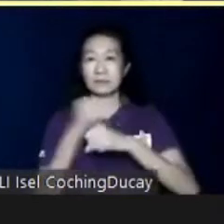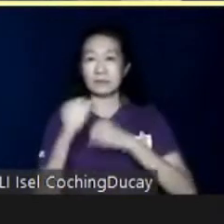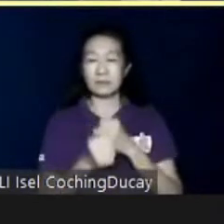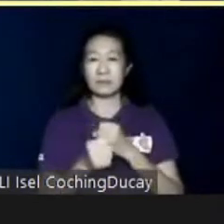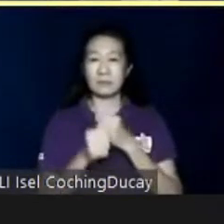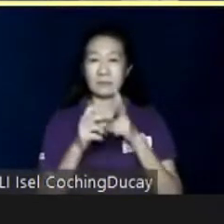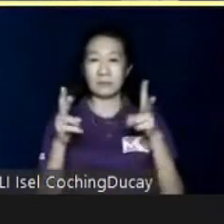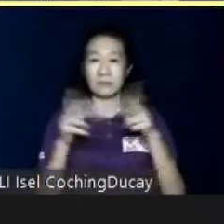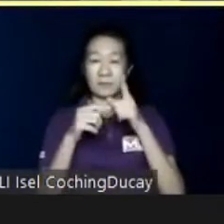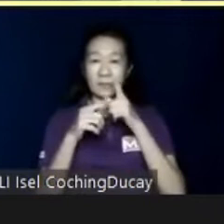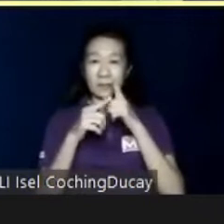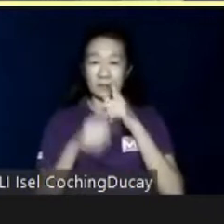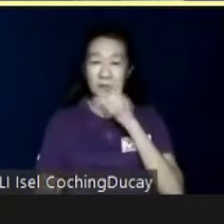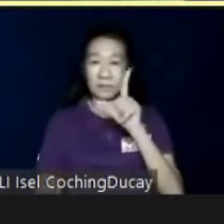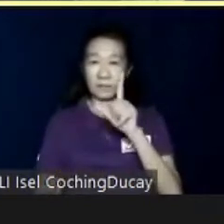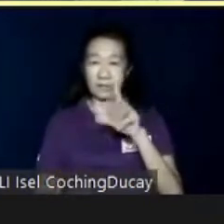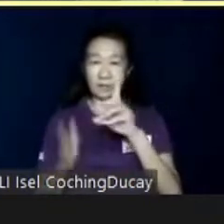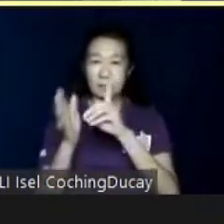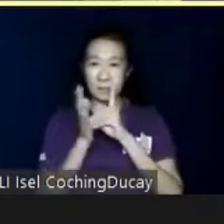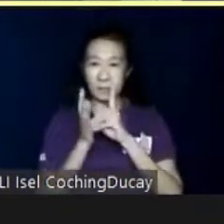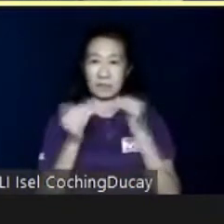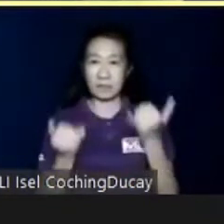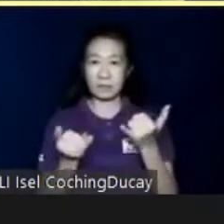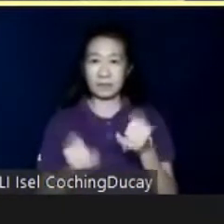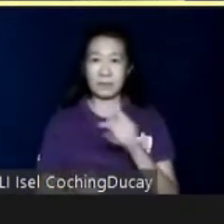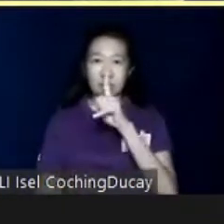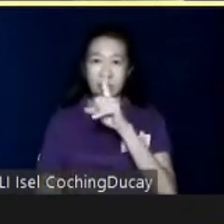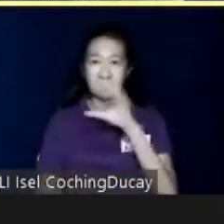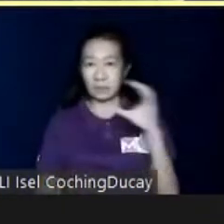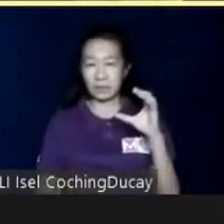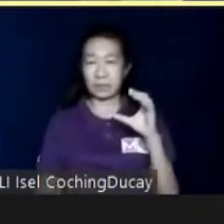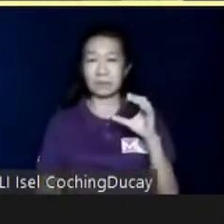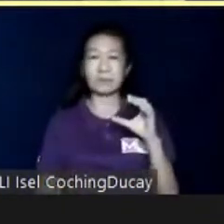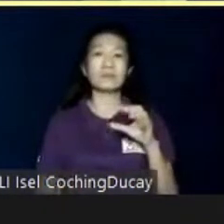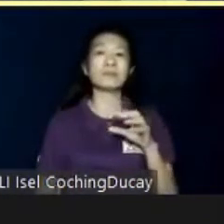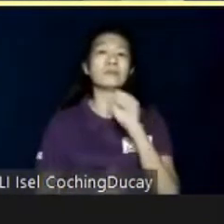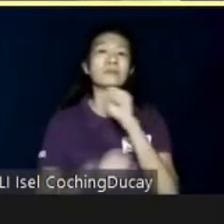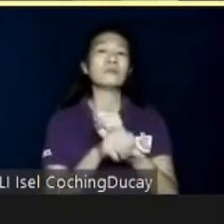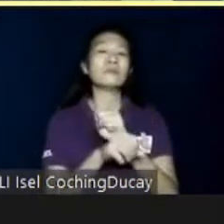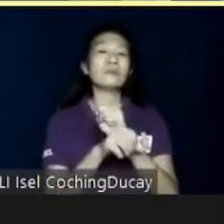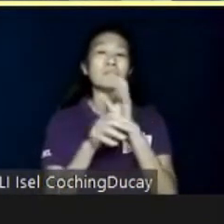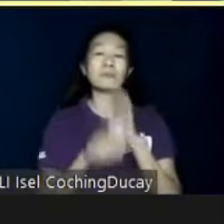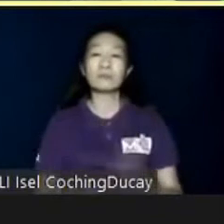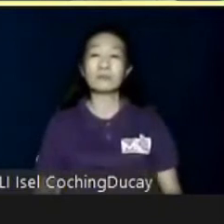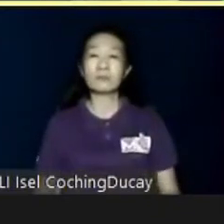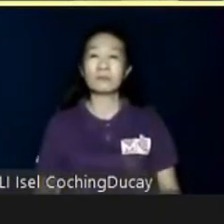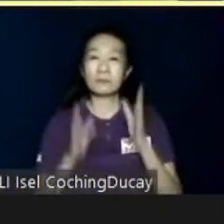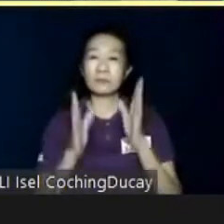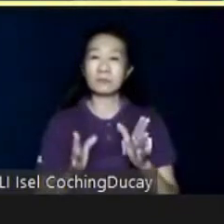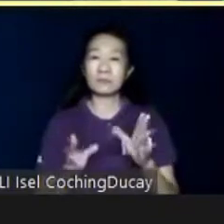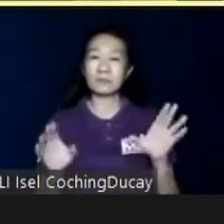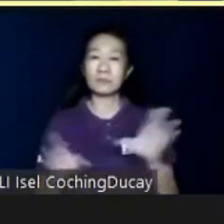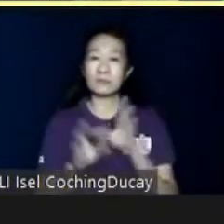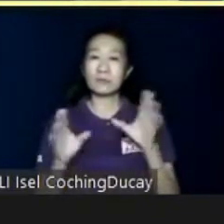lucky that our, the demand is now up to 100 positions. So, we are going to be working on this for